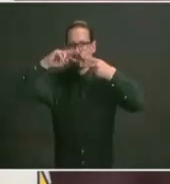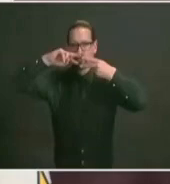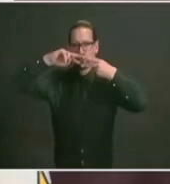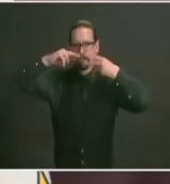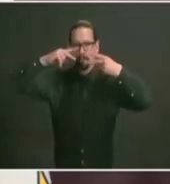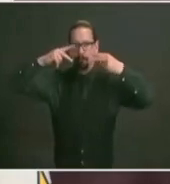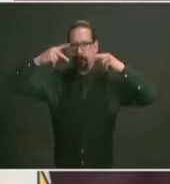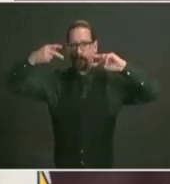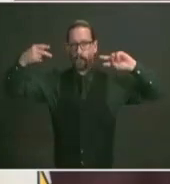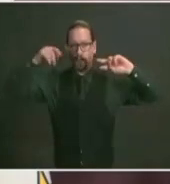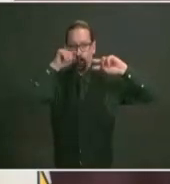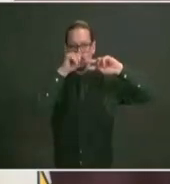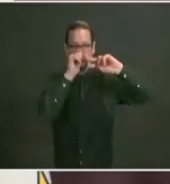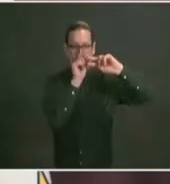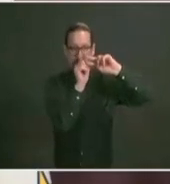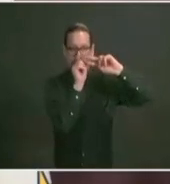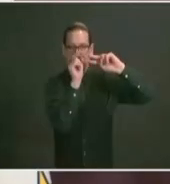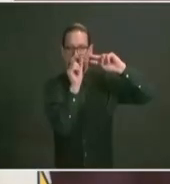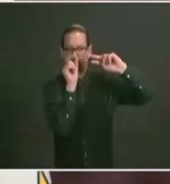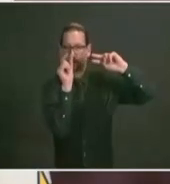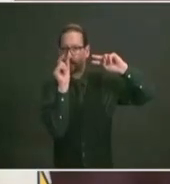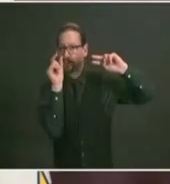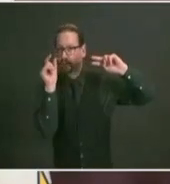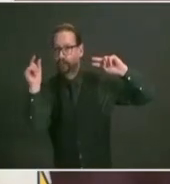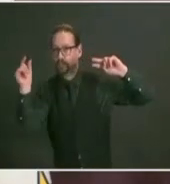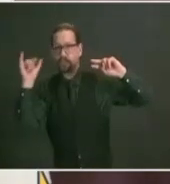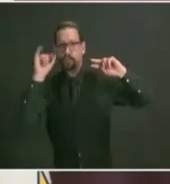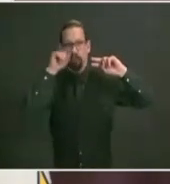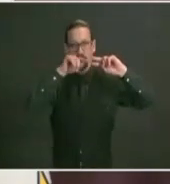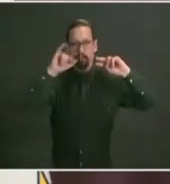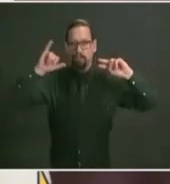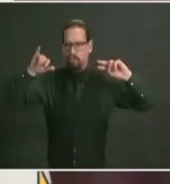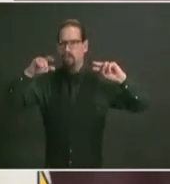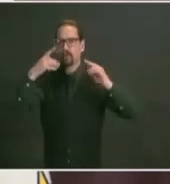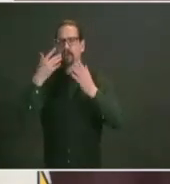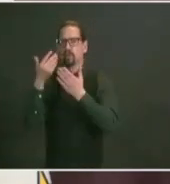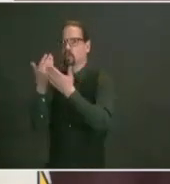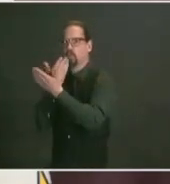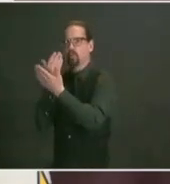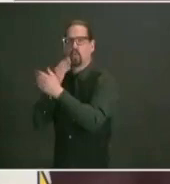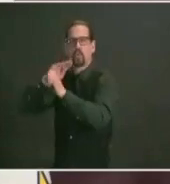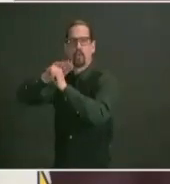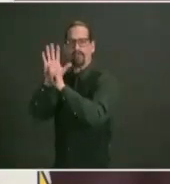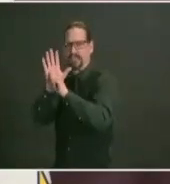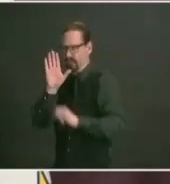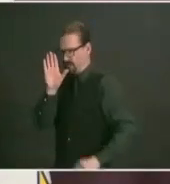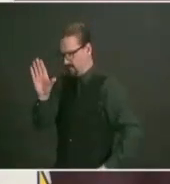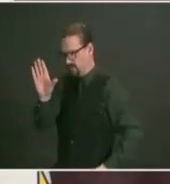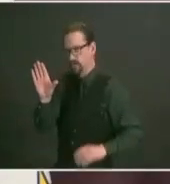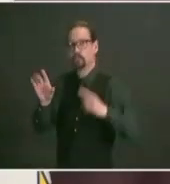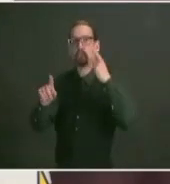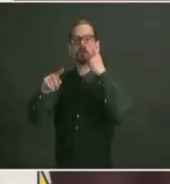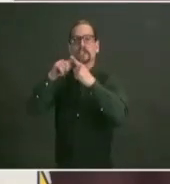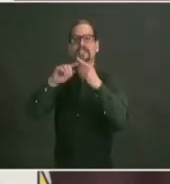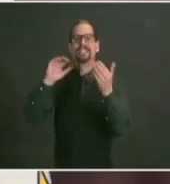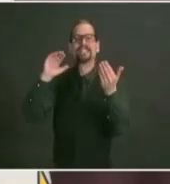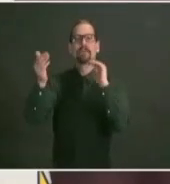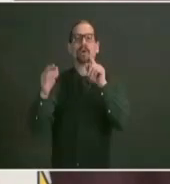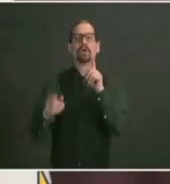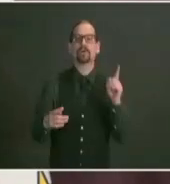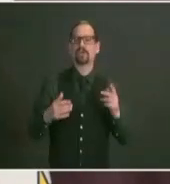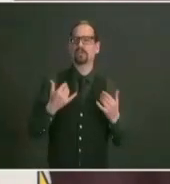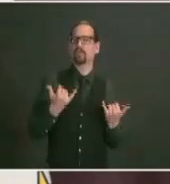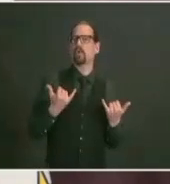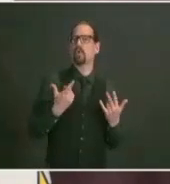as i just described and as you can imagine this is a very complex process so we don't do it on every